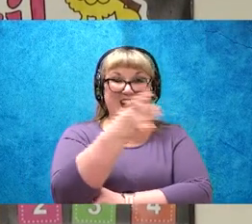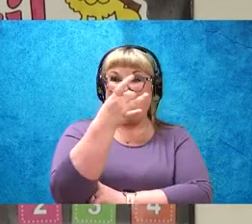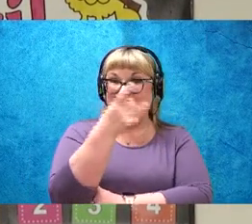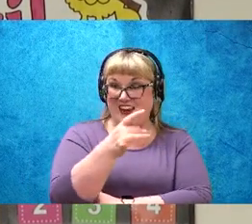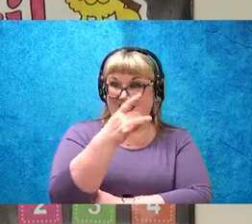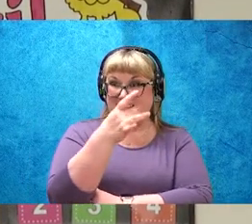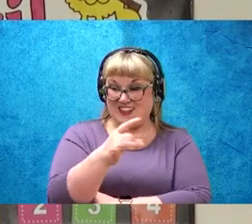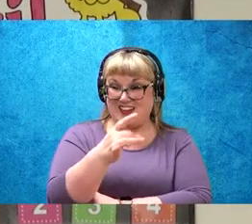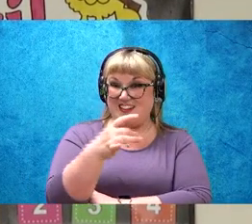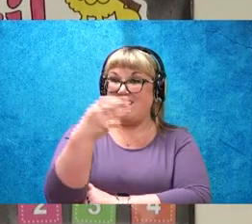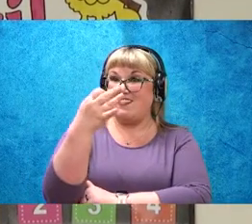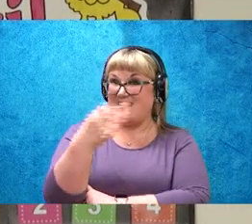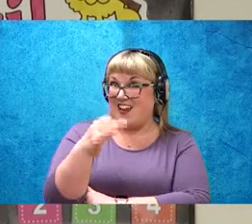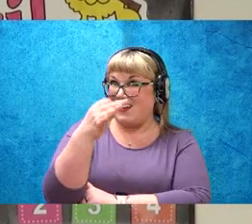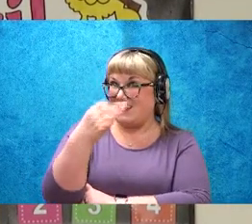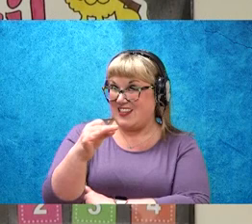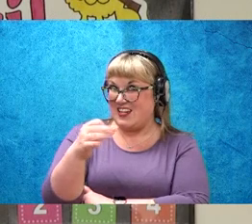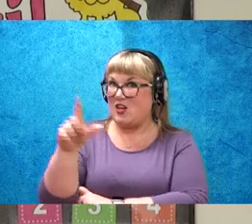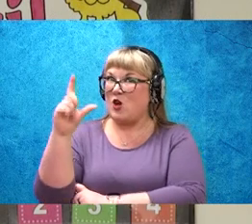twenty,